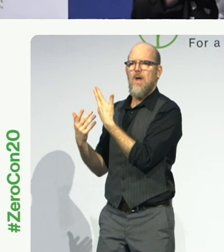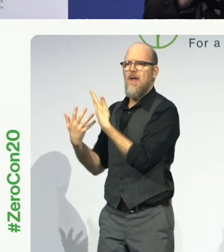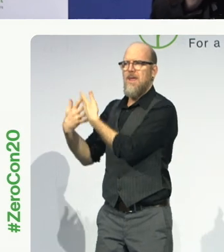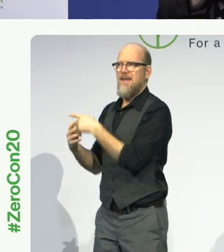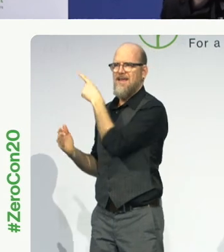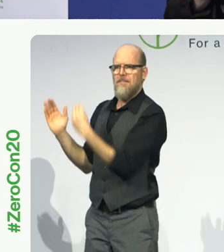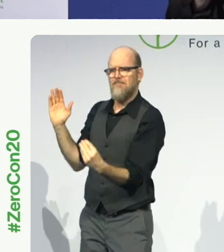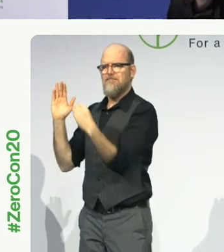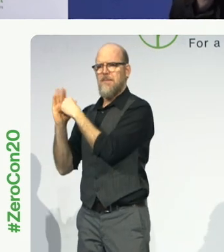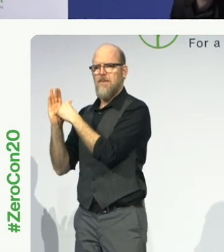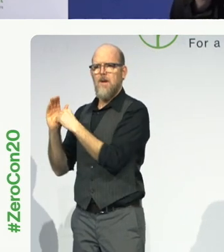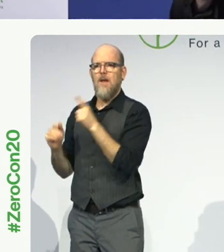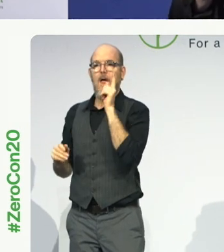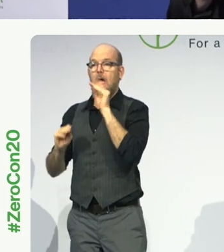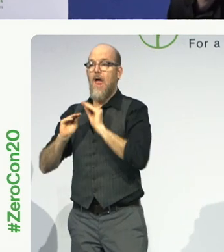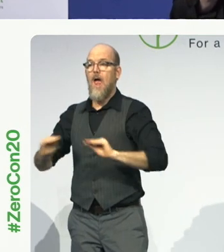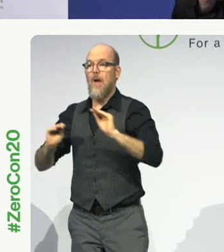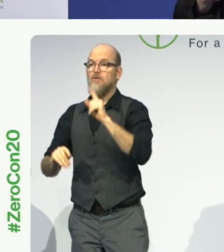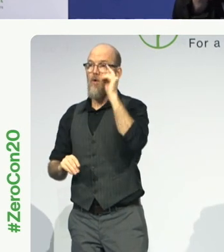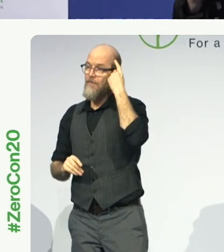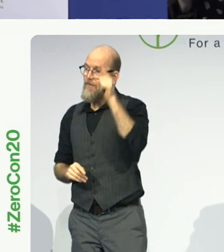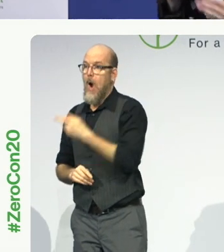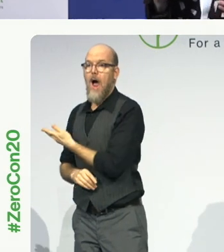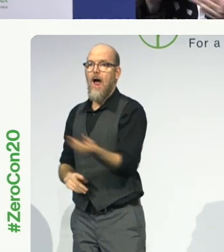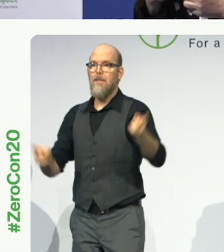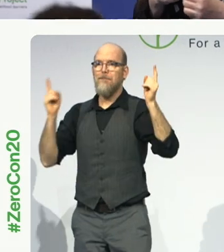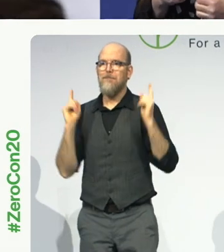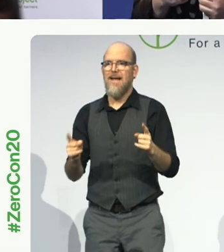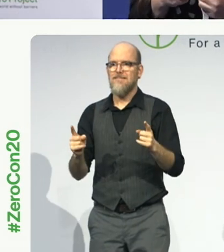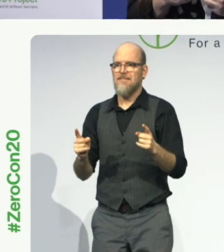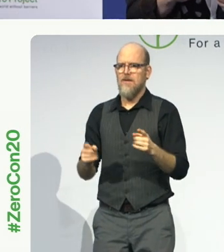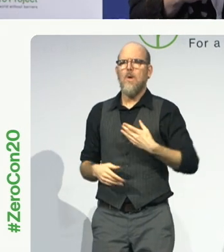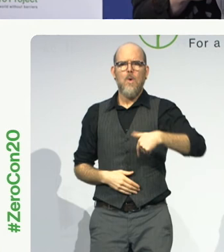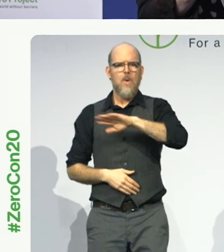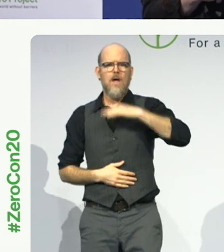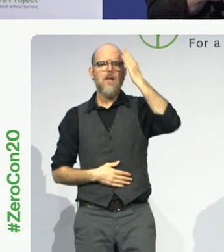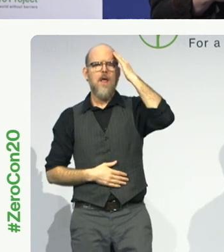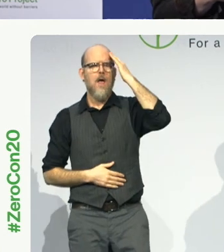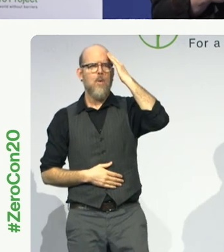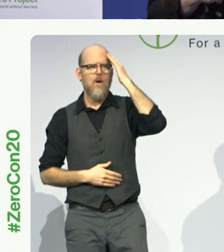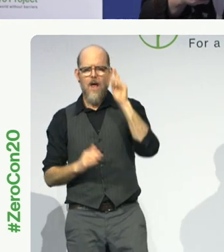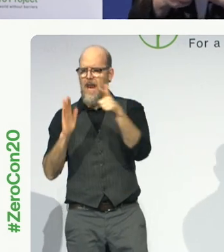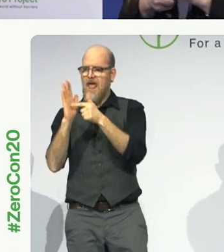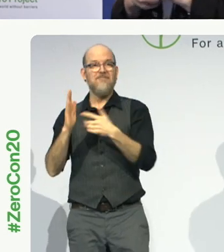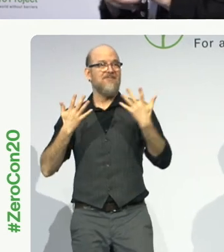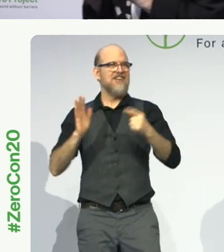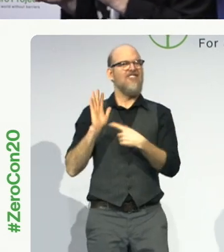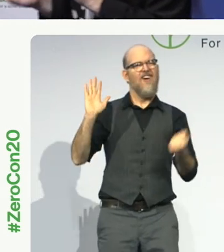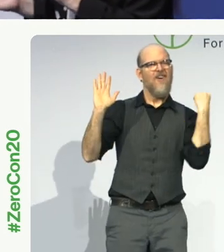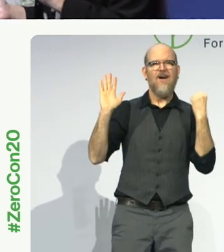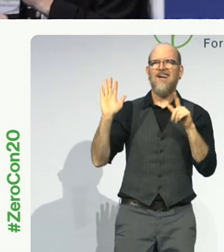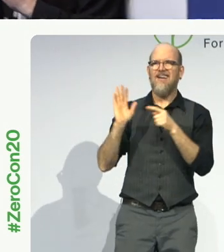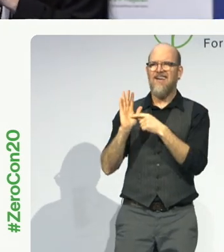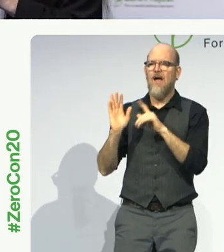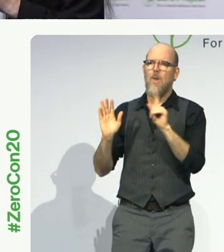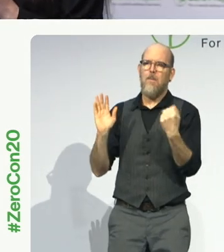enough. We all know they're not. But I open with that story before I show the slides to say we